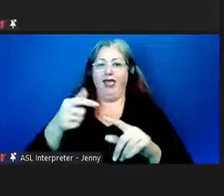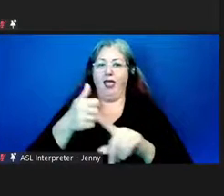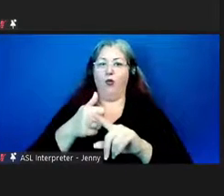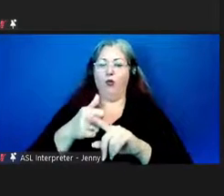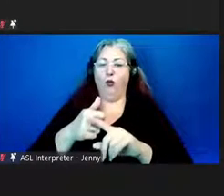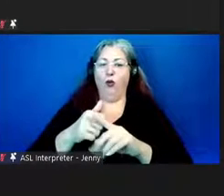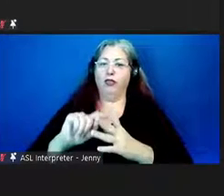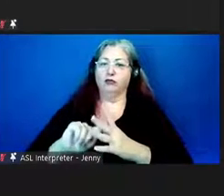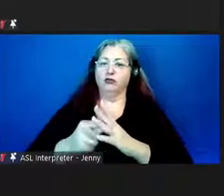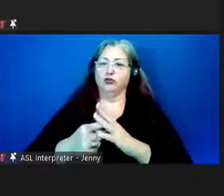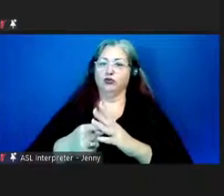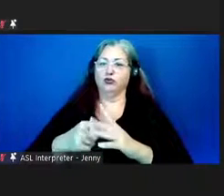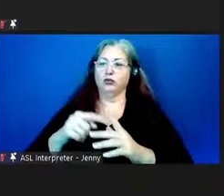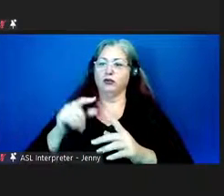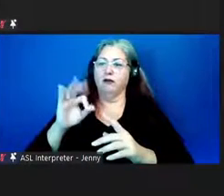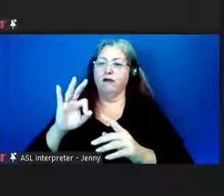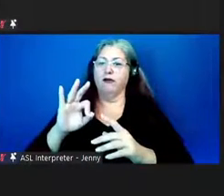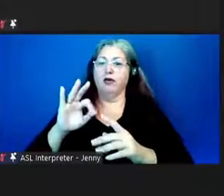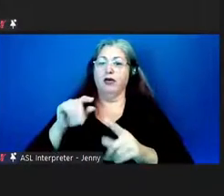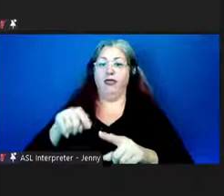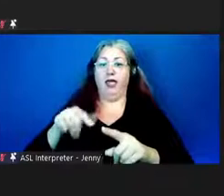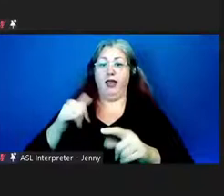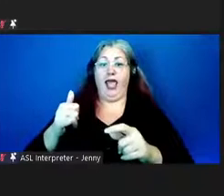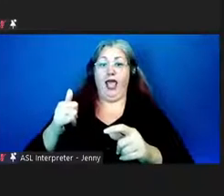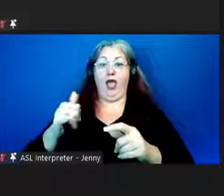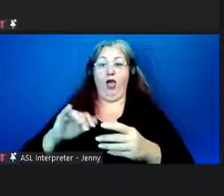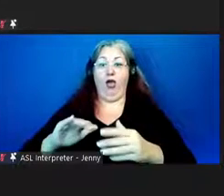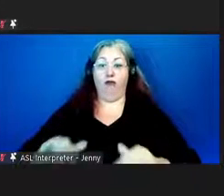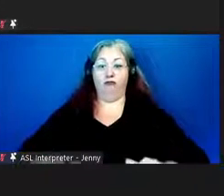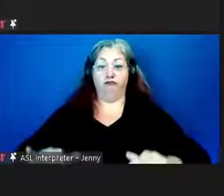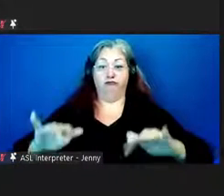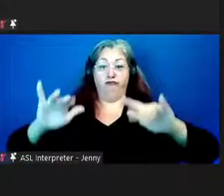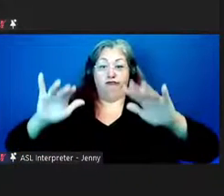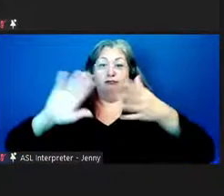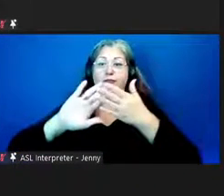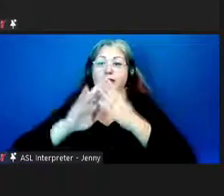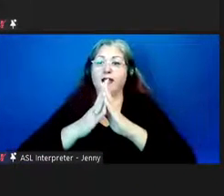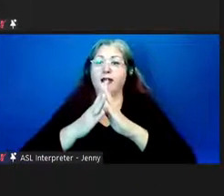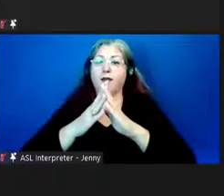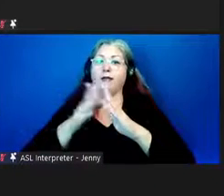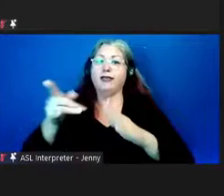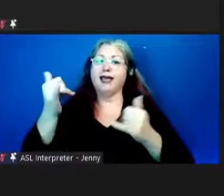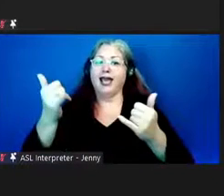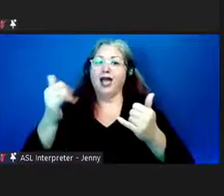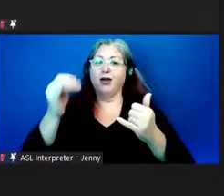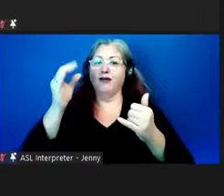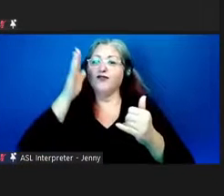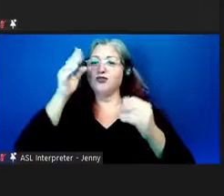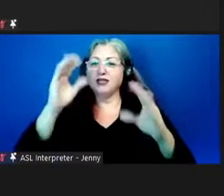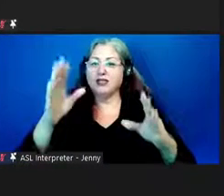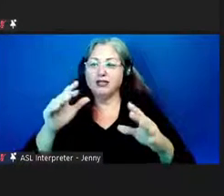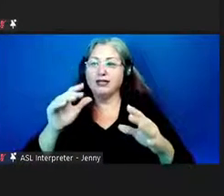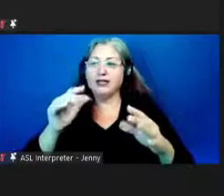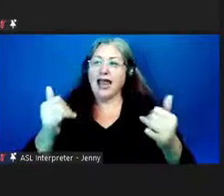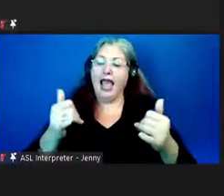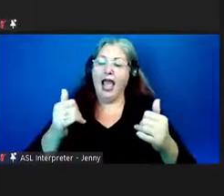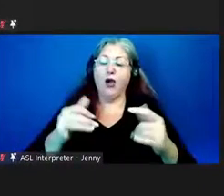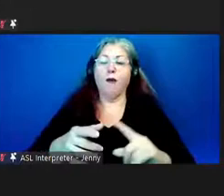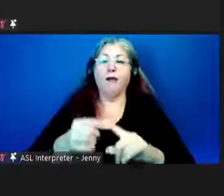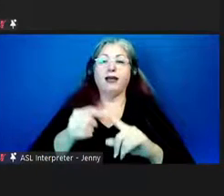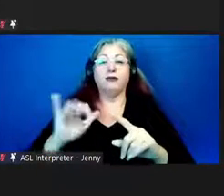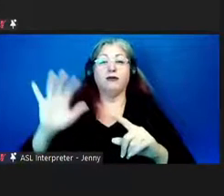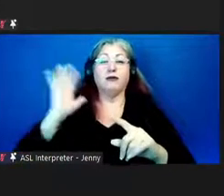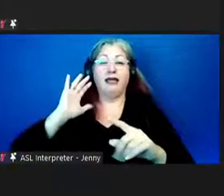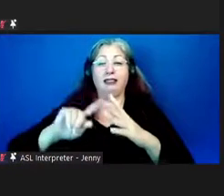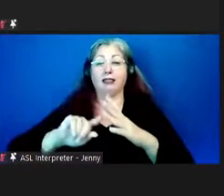the future teachers that we have now and continue to have. Not just parents, of course, but especially in those early